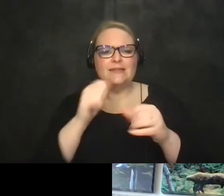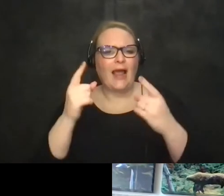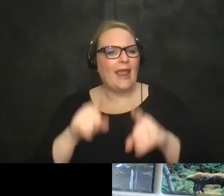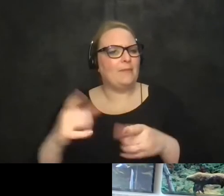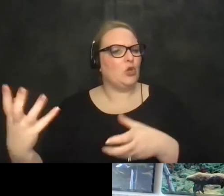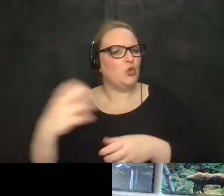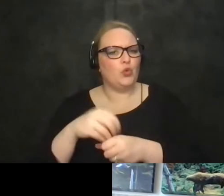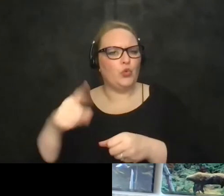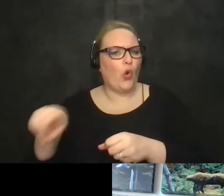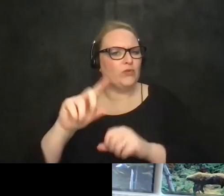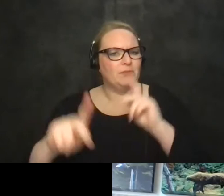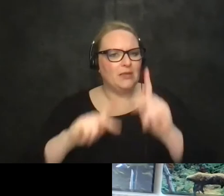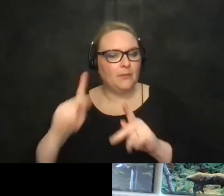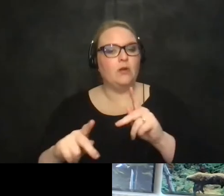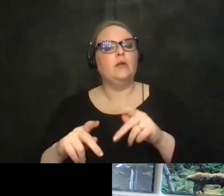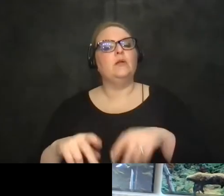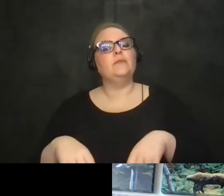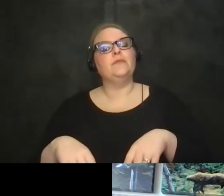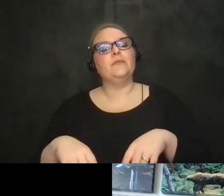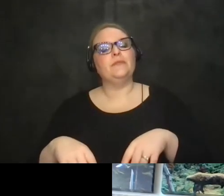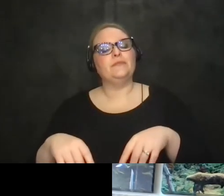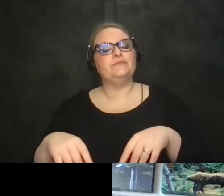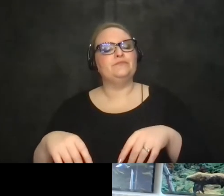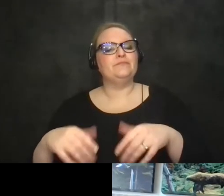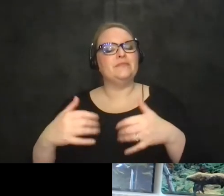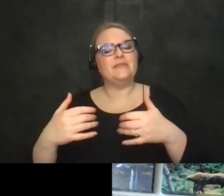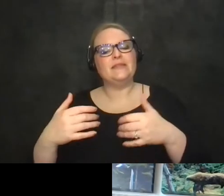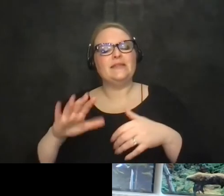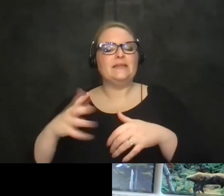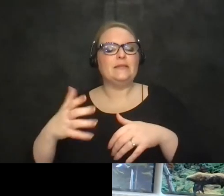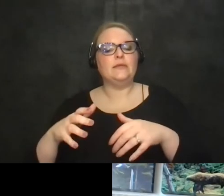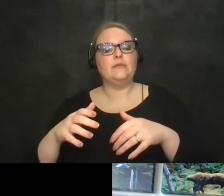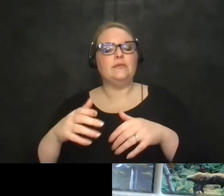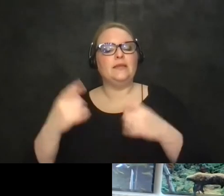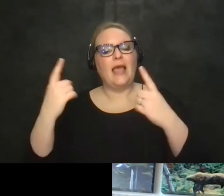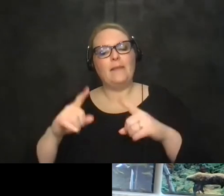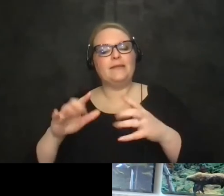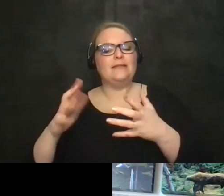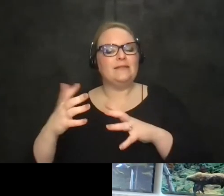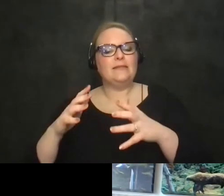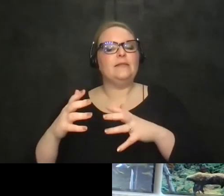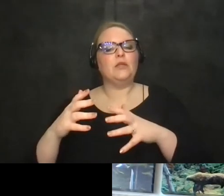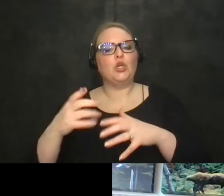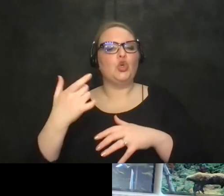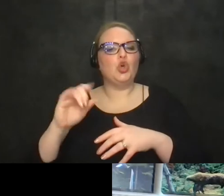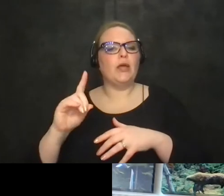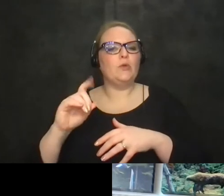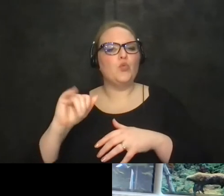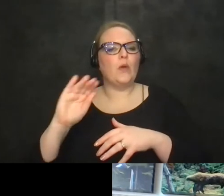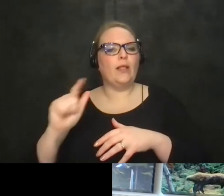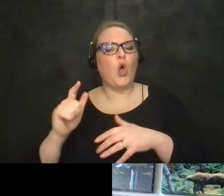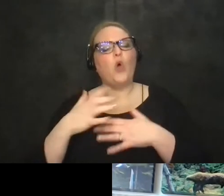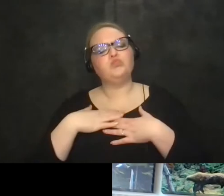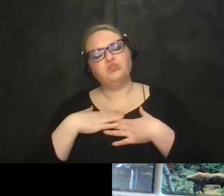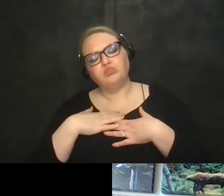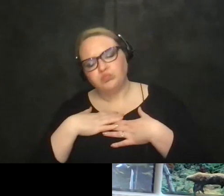it's it's something happening adjacent to it or it's still mostly as a product of goodwill um